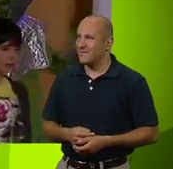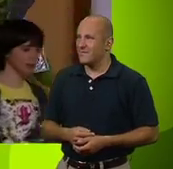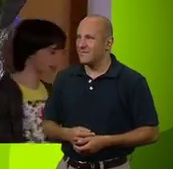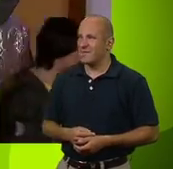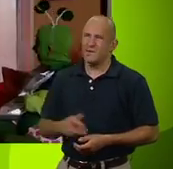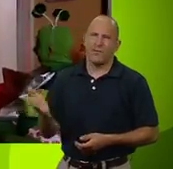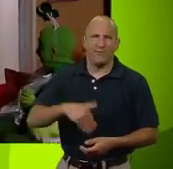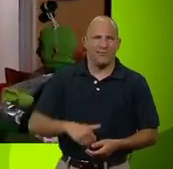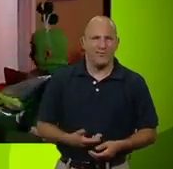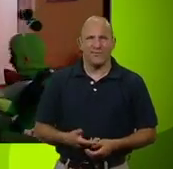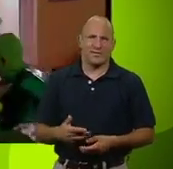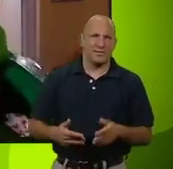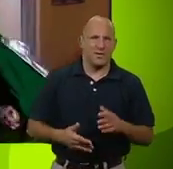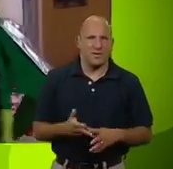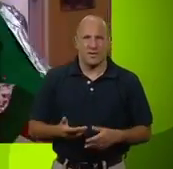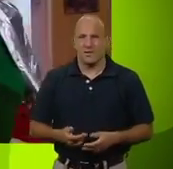Come on, Ben. Let's go.